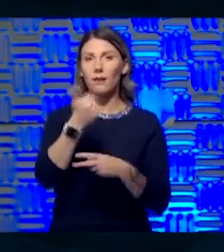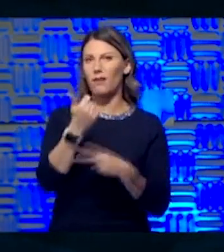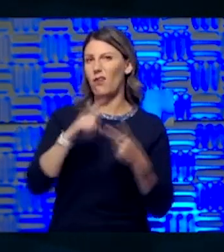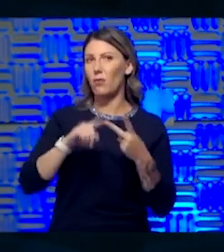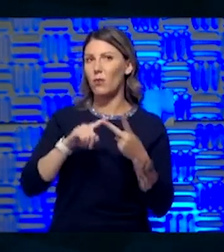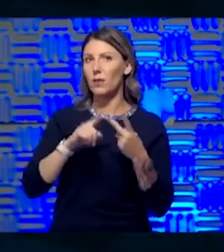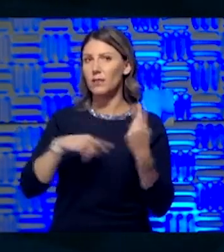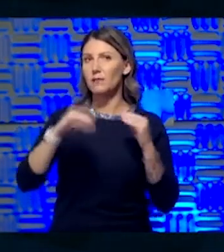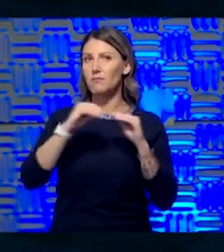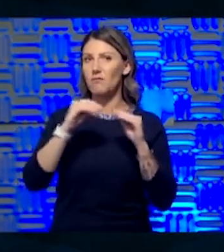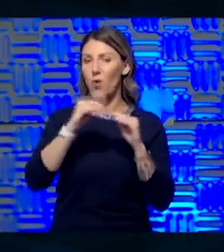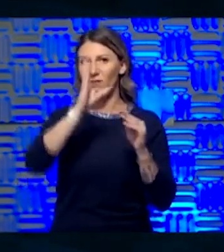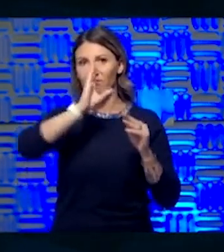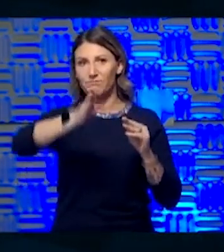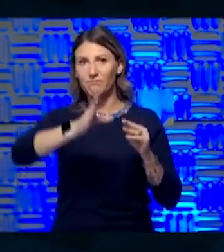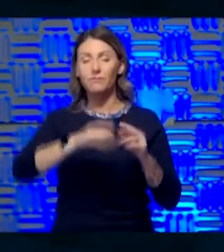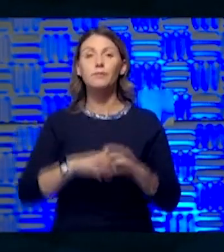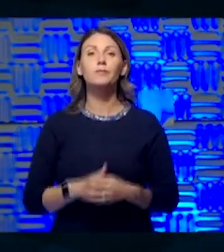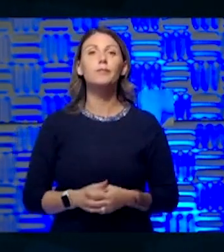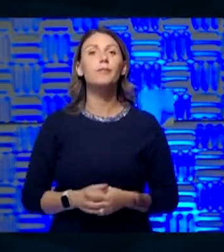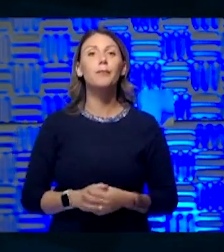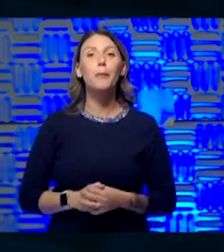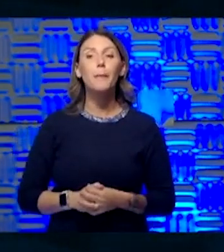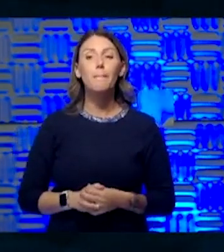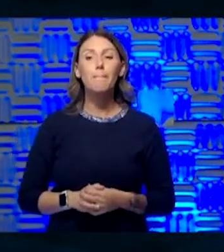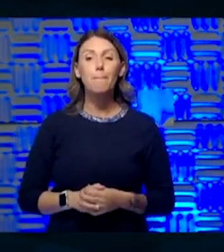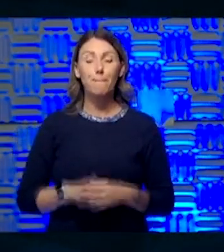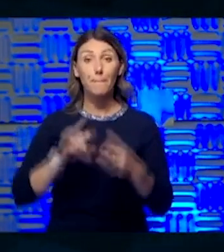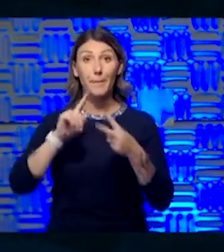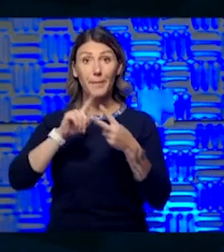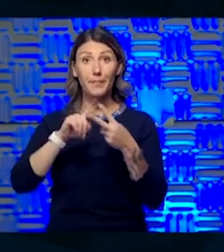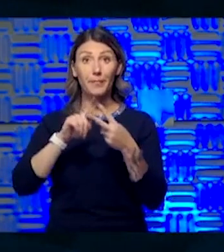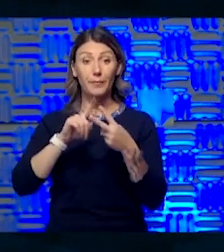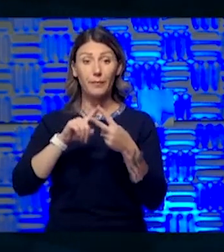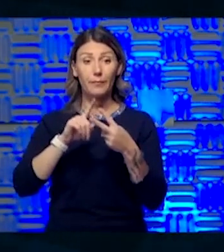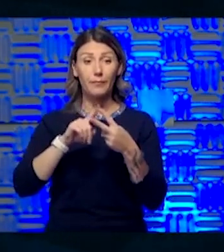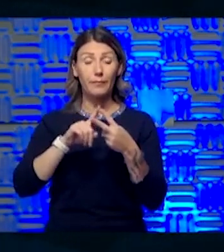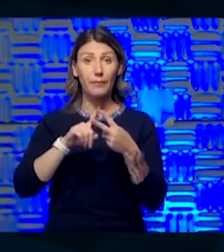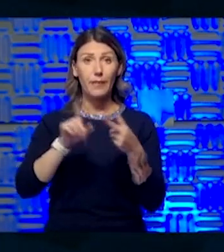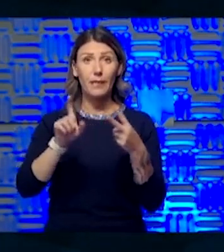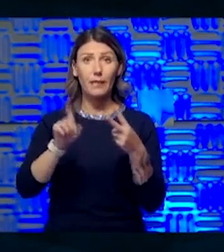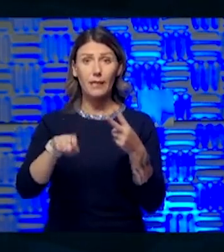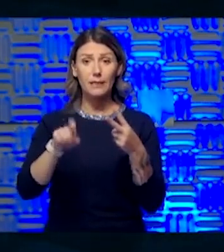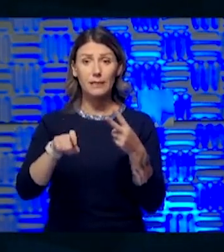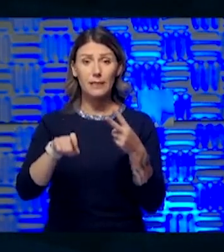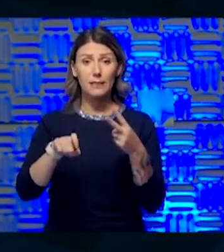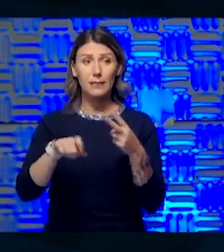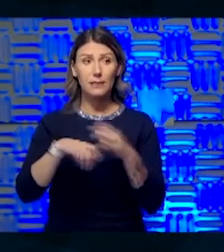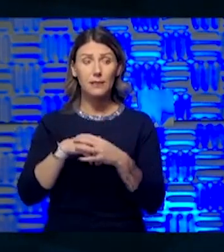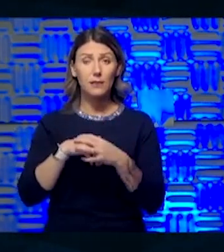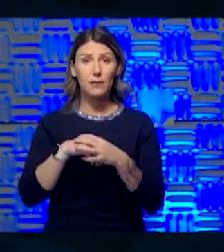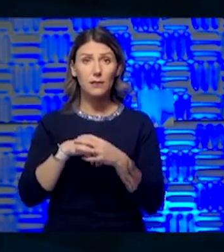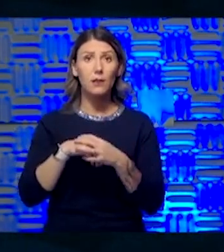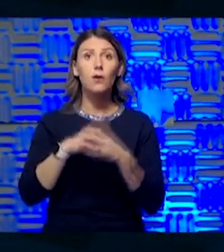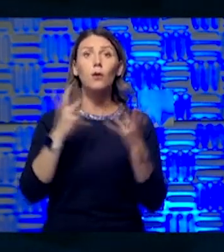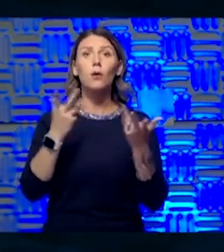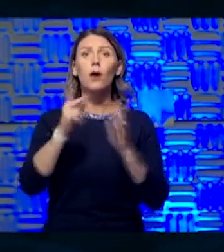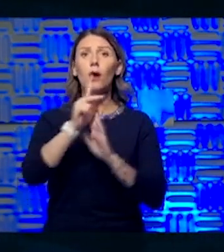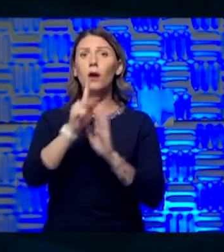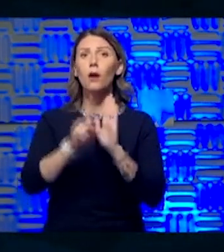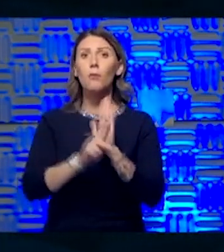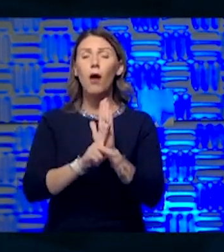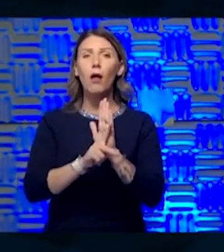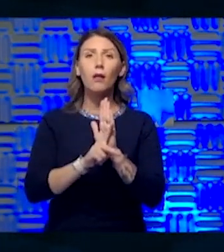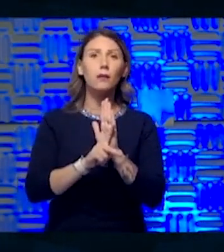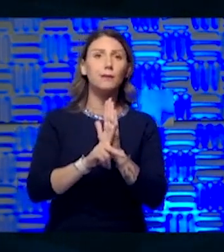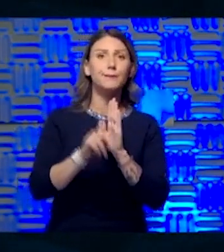I think, is a little bit more straightforward. But the first one is the necessity is the mother of invention. What policies, logistics,